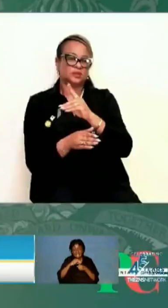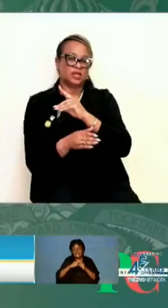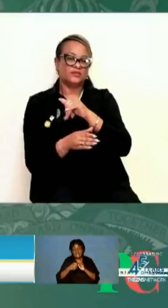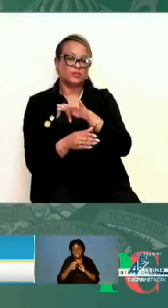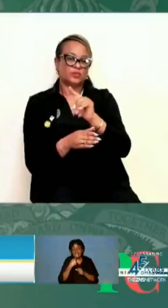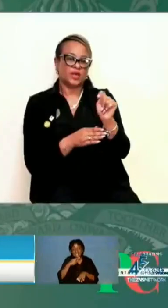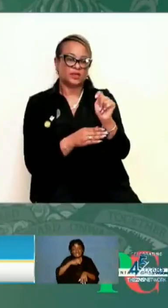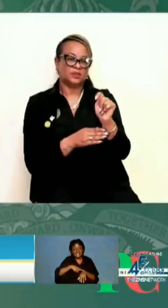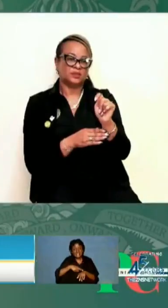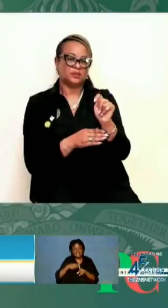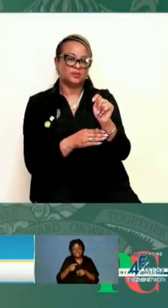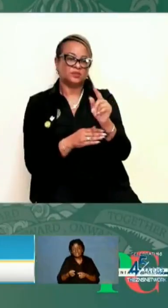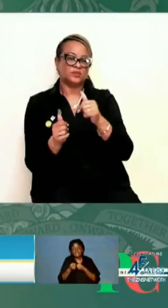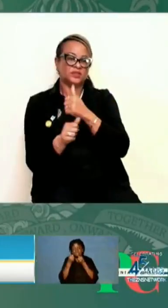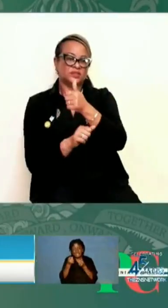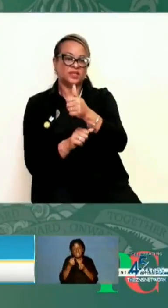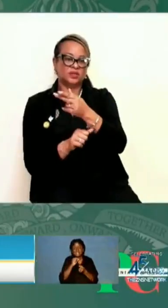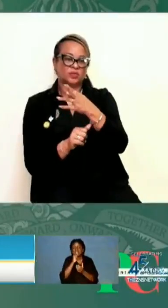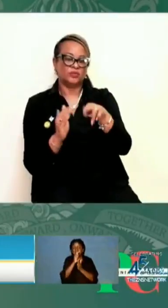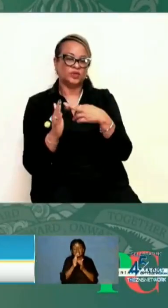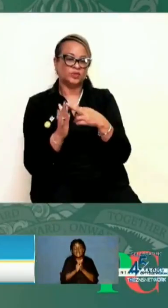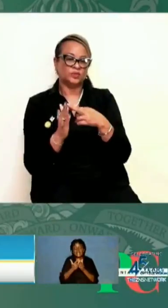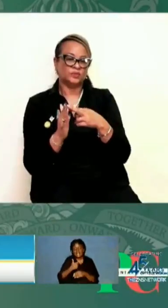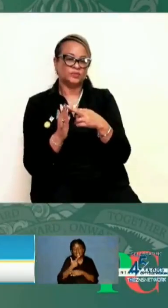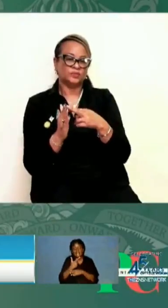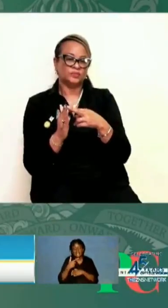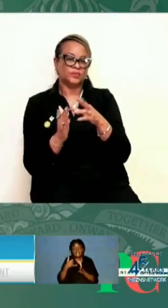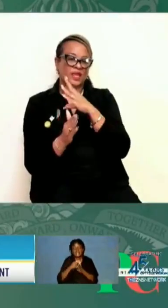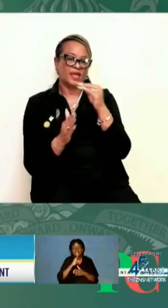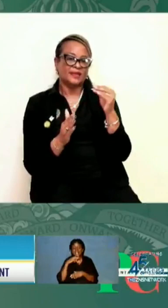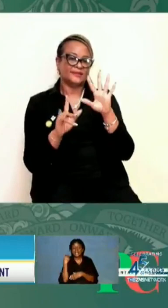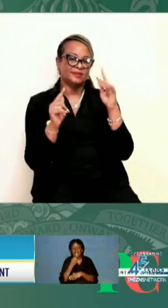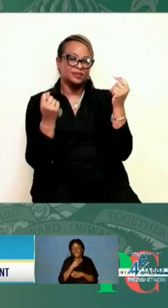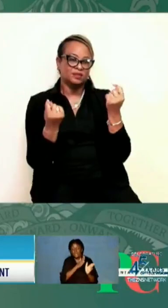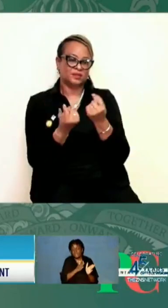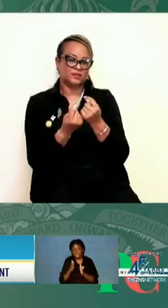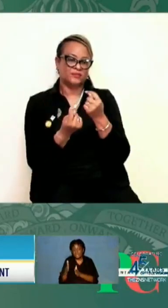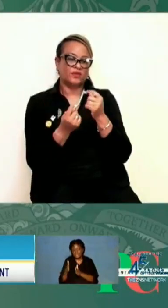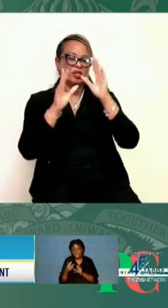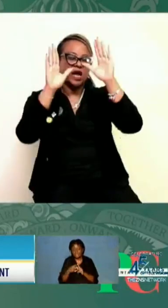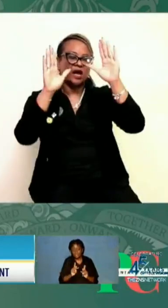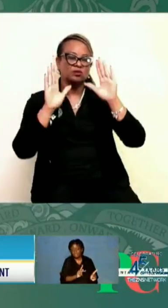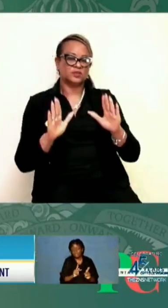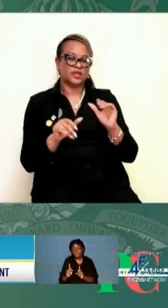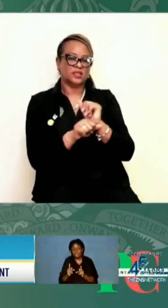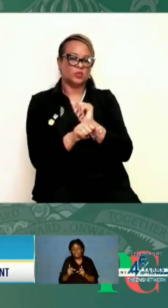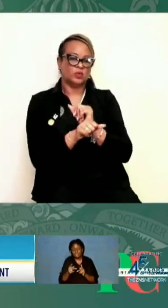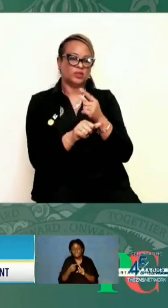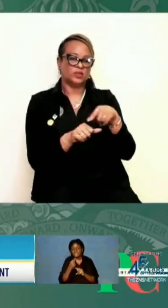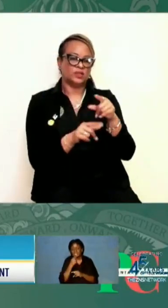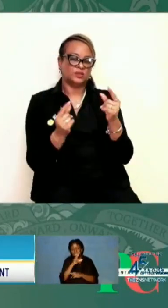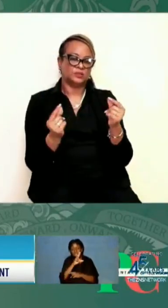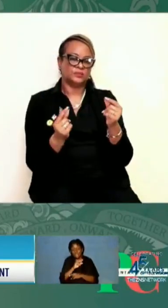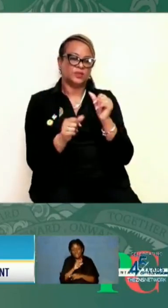surrender illegal firearms it is our intention to propose during the course to say no to gun